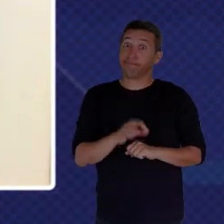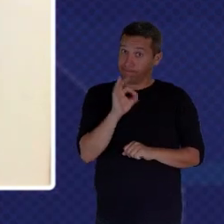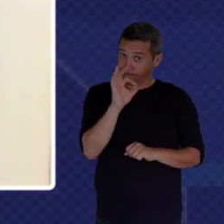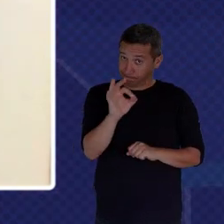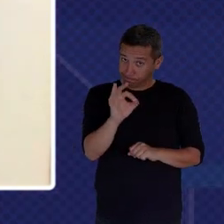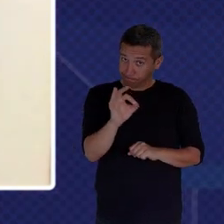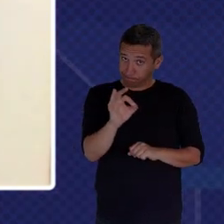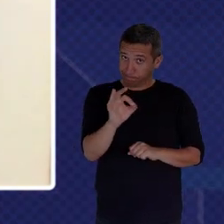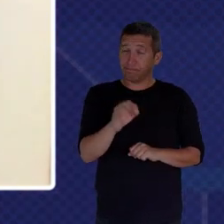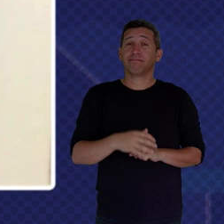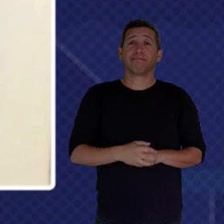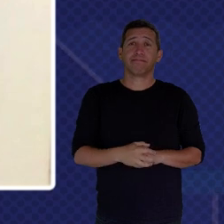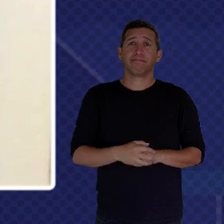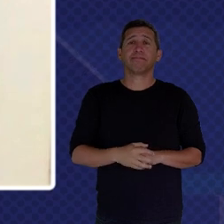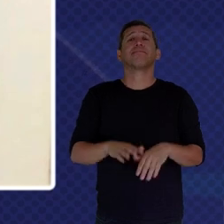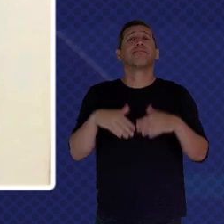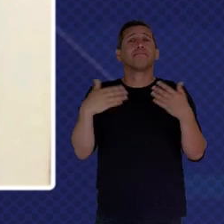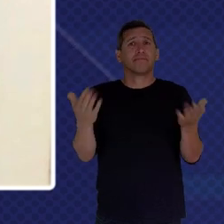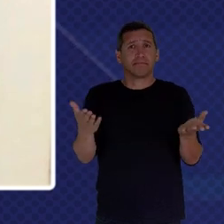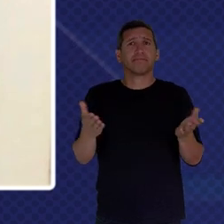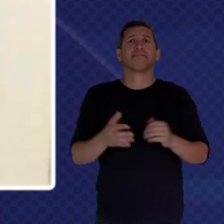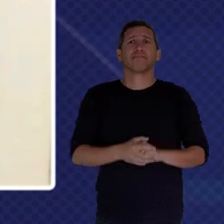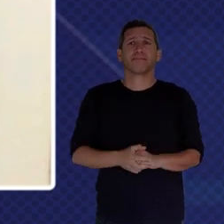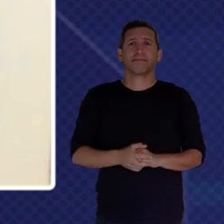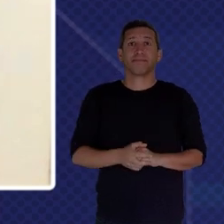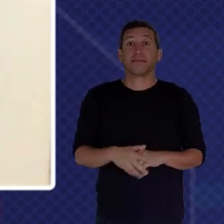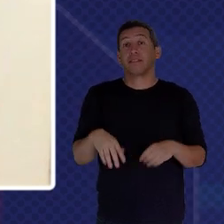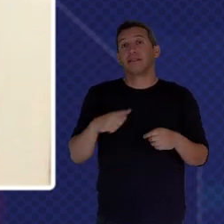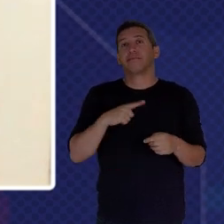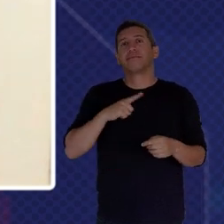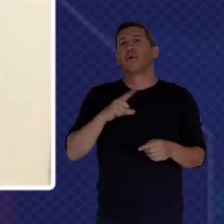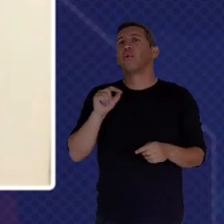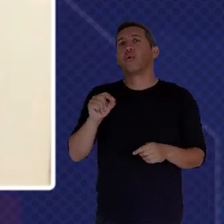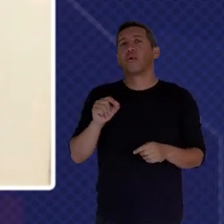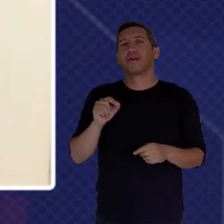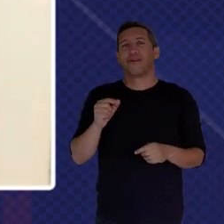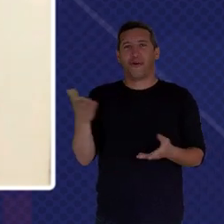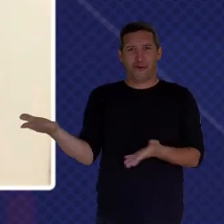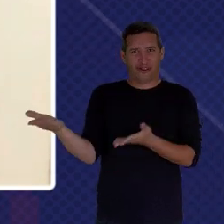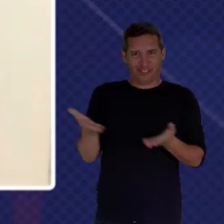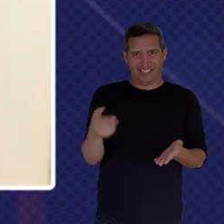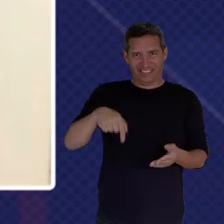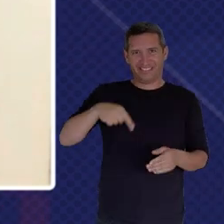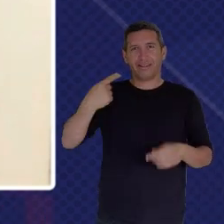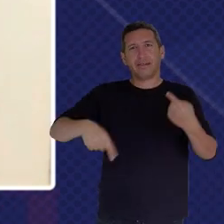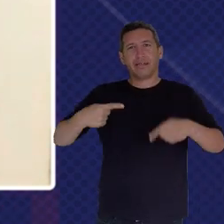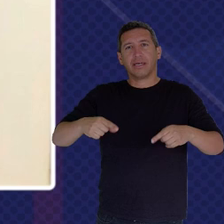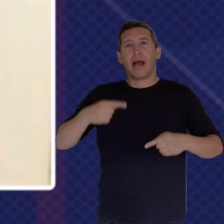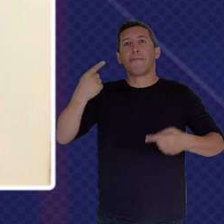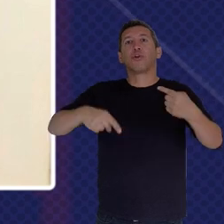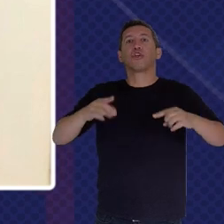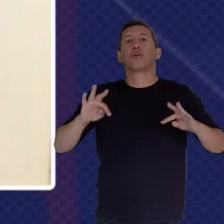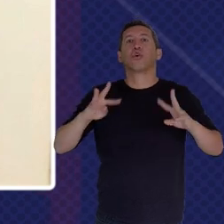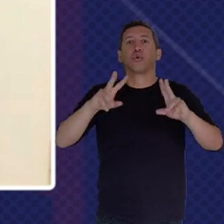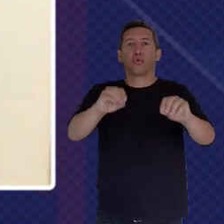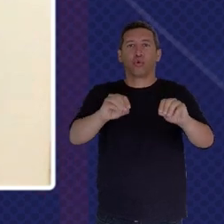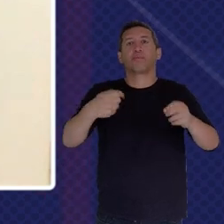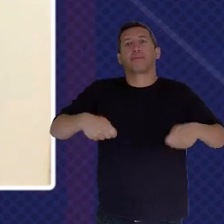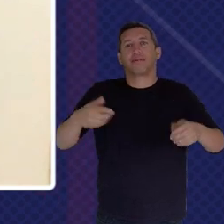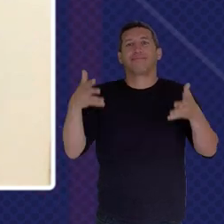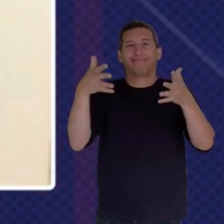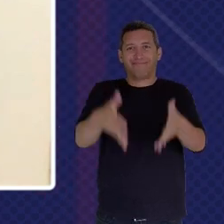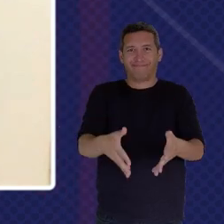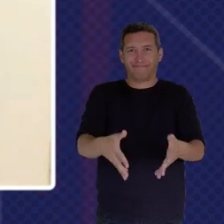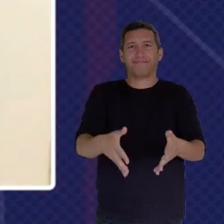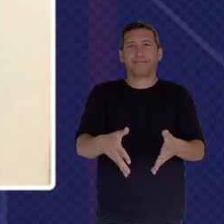So Much That Comes To The Table When Policy Involves Everyone In Nigeria 50% Of The